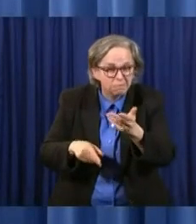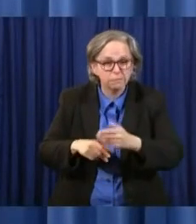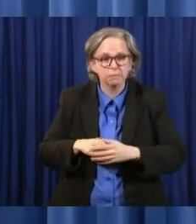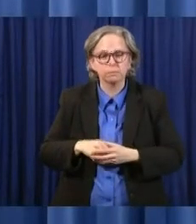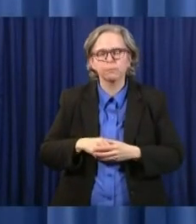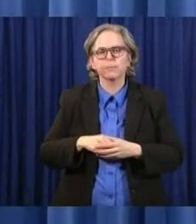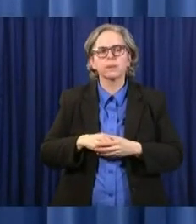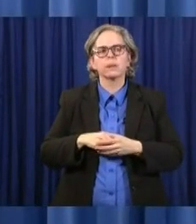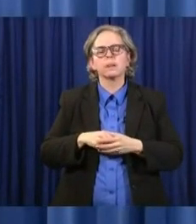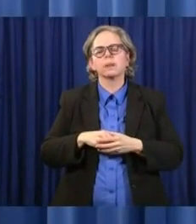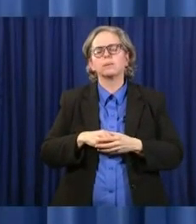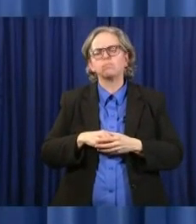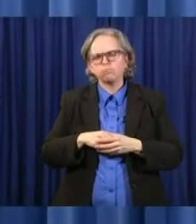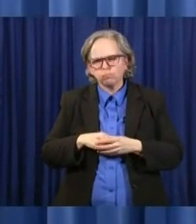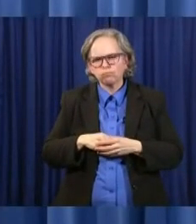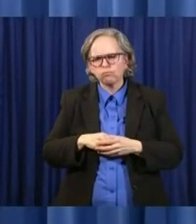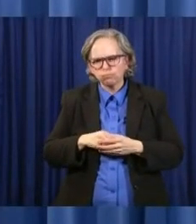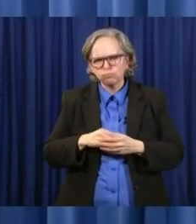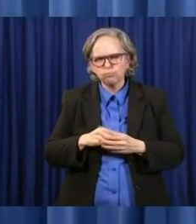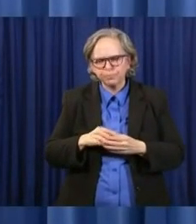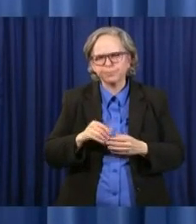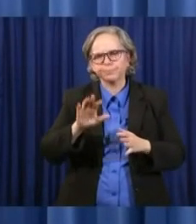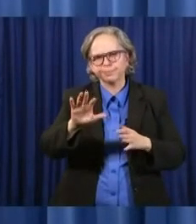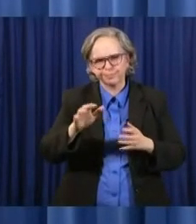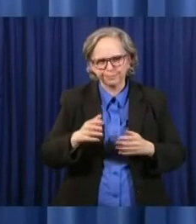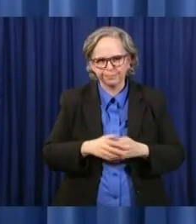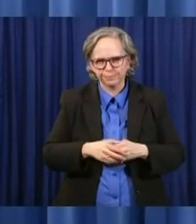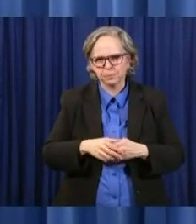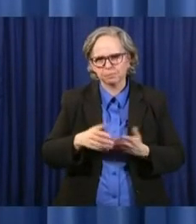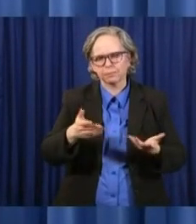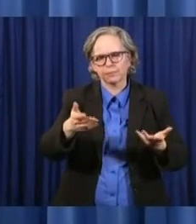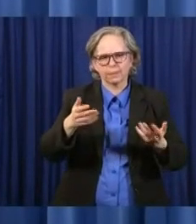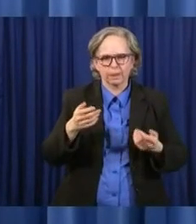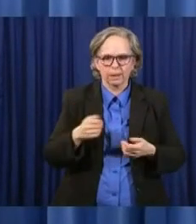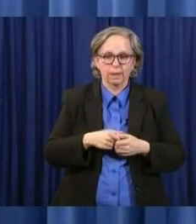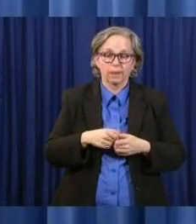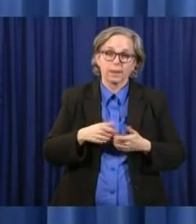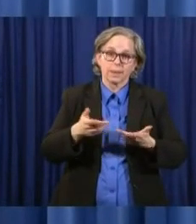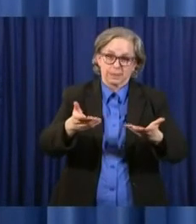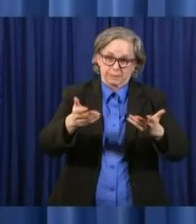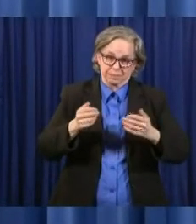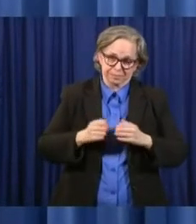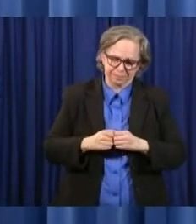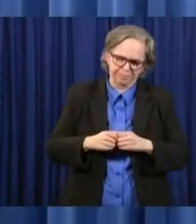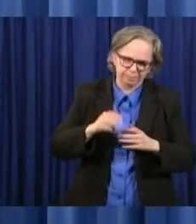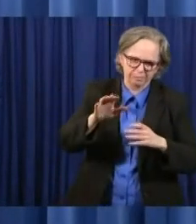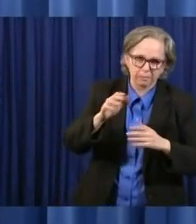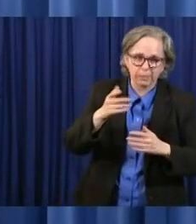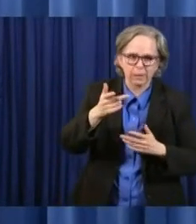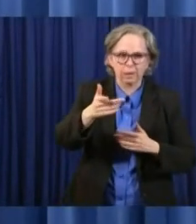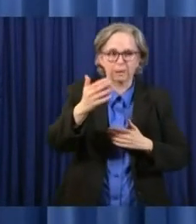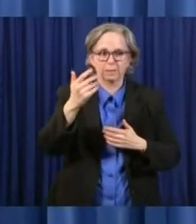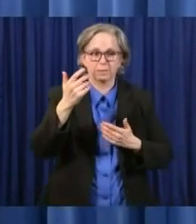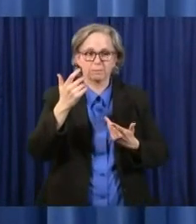Well, you know, one of the ways, as you know, that you can obtain some money in one budget